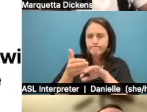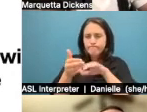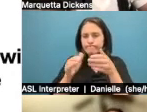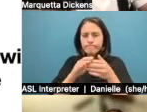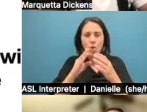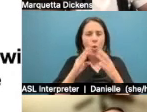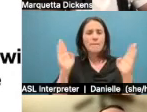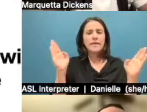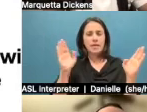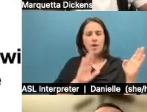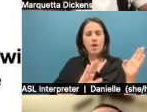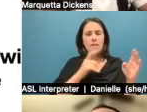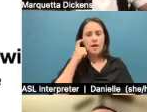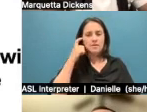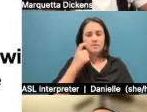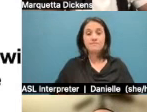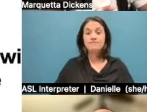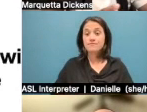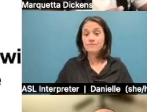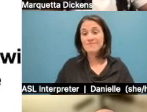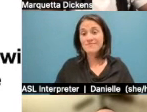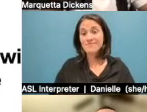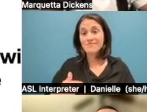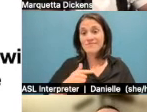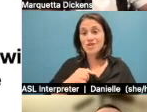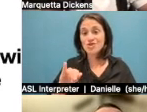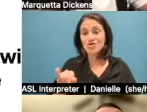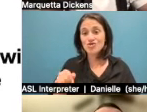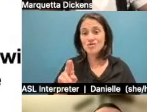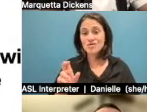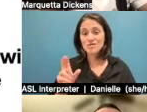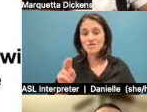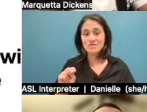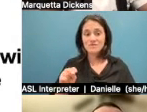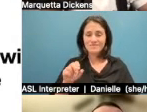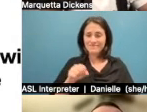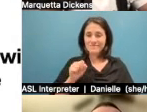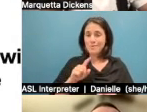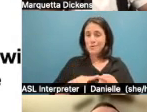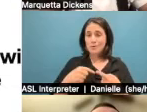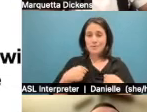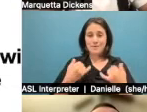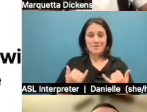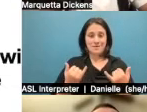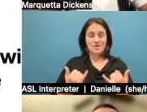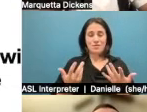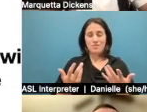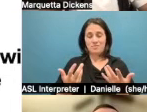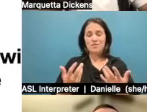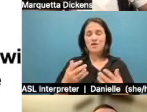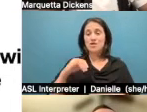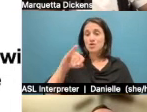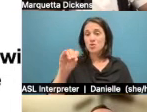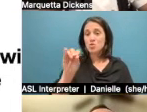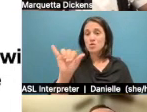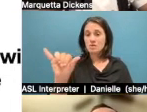Yeah. mean, riffing off what Marquetta said, you know, to me in the age of climate change, joy is such a critical emotion that we should be